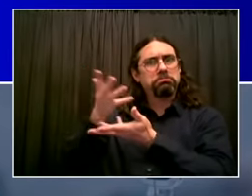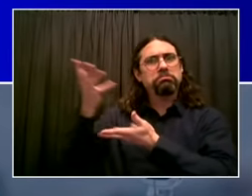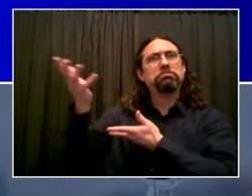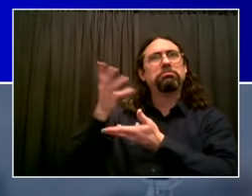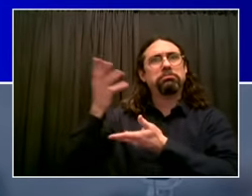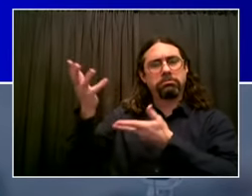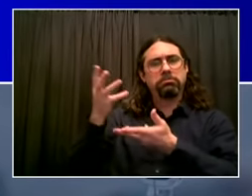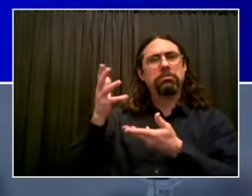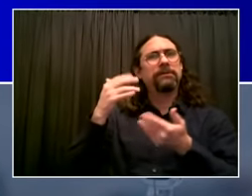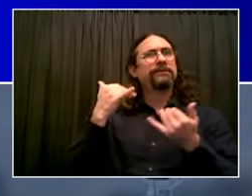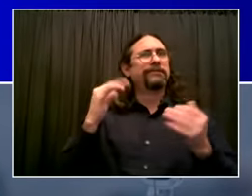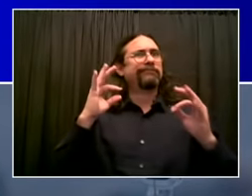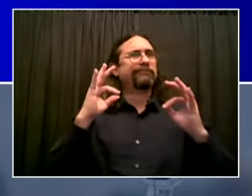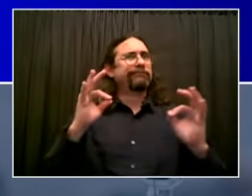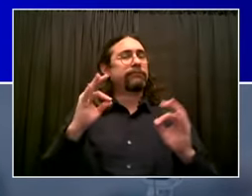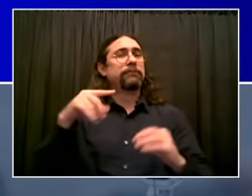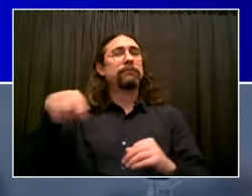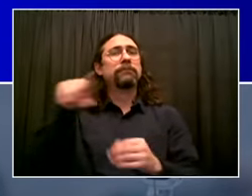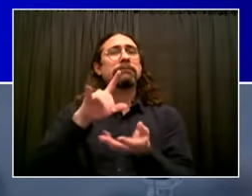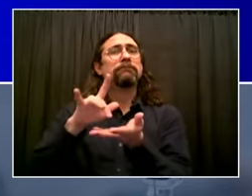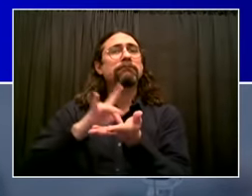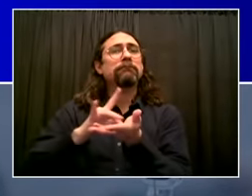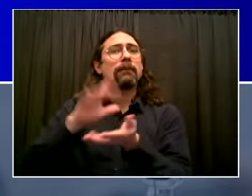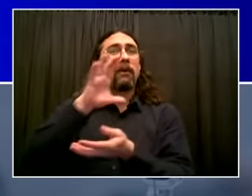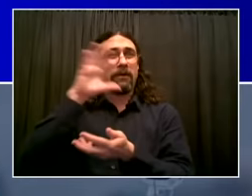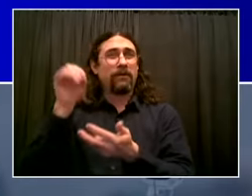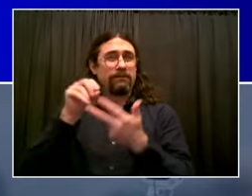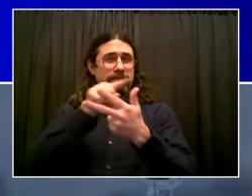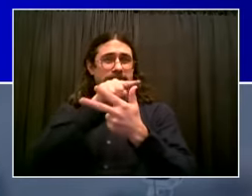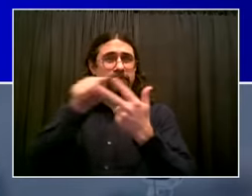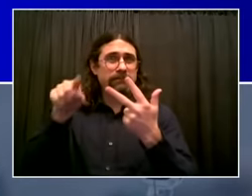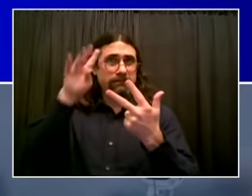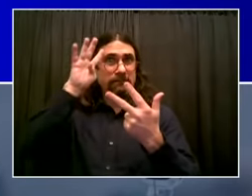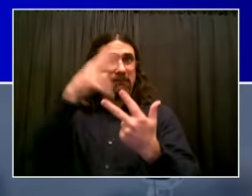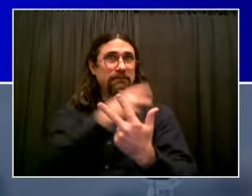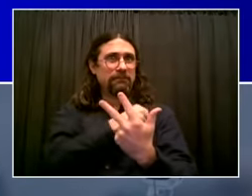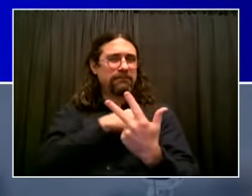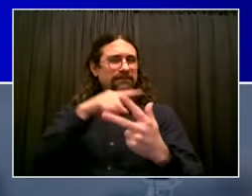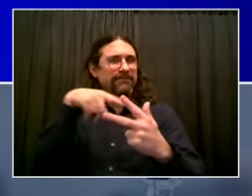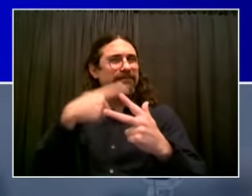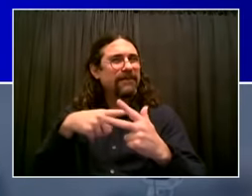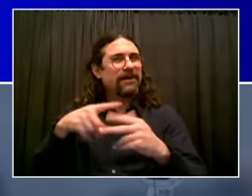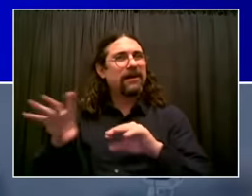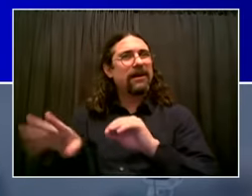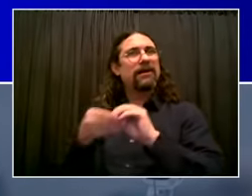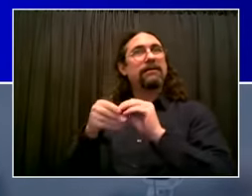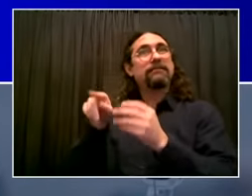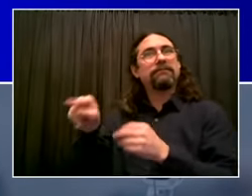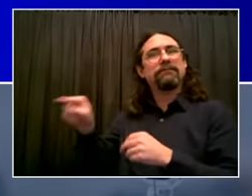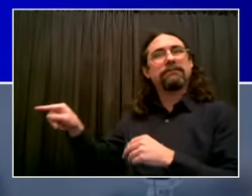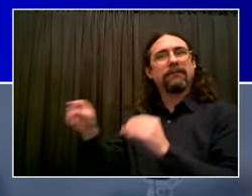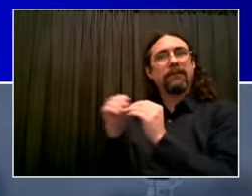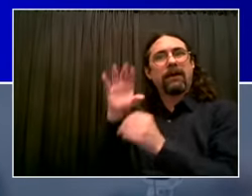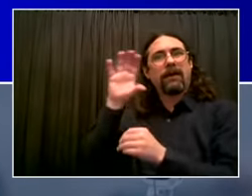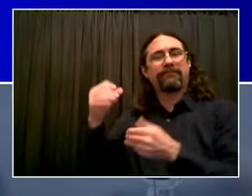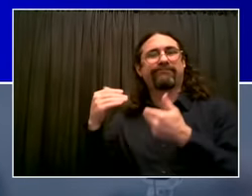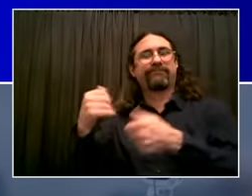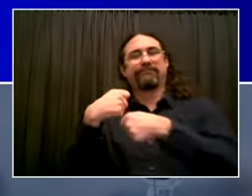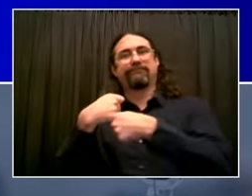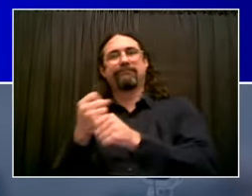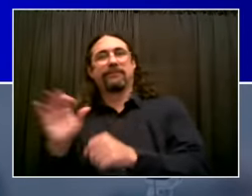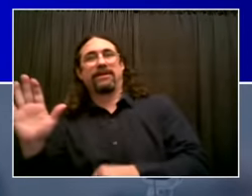Merck, we heard yesterday, going to be working with Johnson & Johnson. We need to see a lot more of that. This is the kind of thing that will help us intensely.